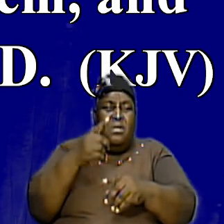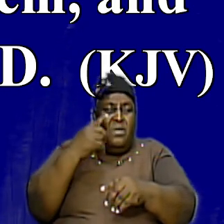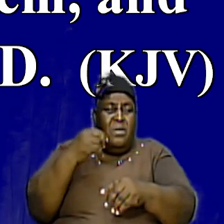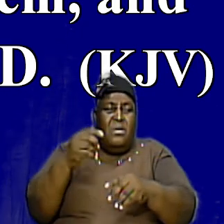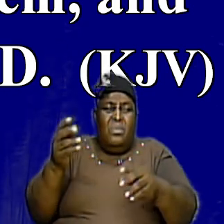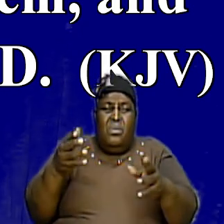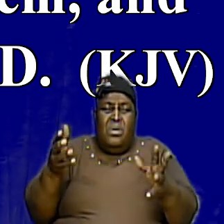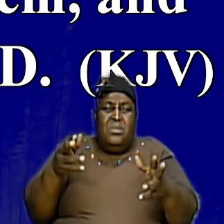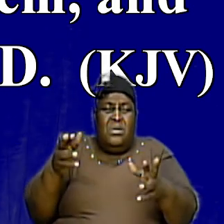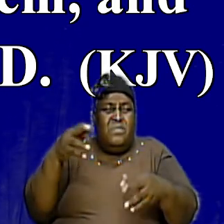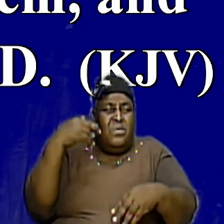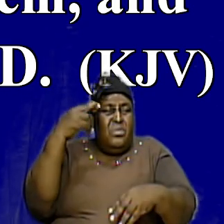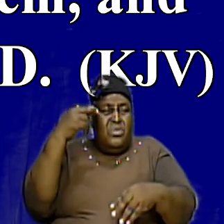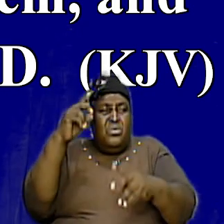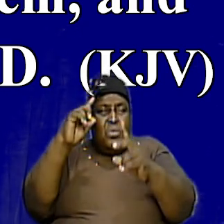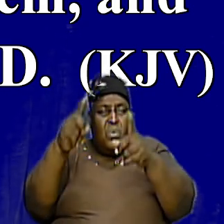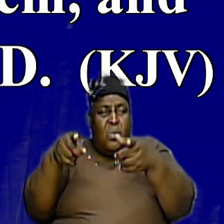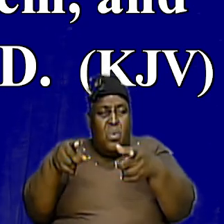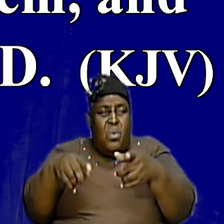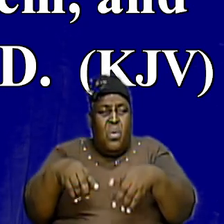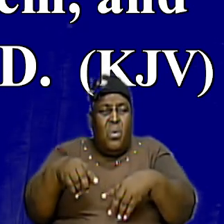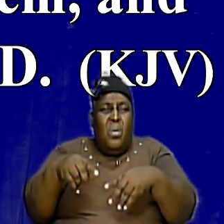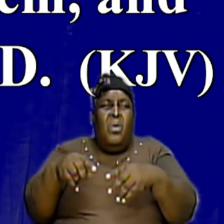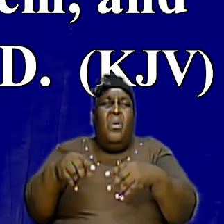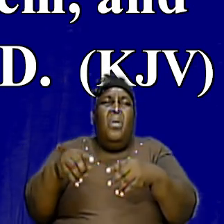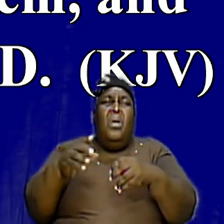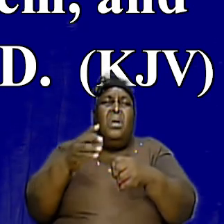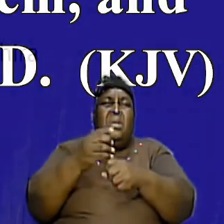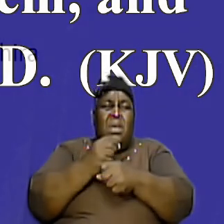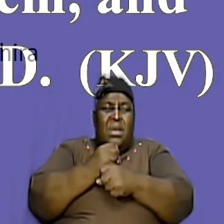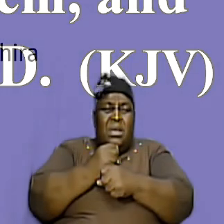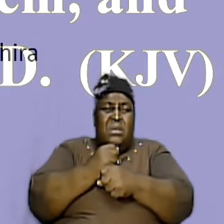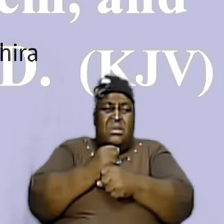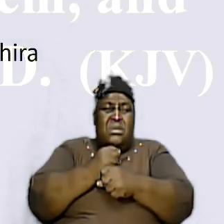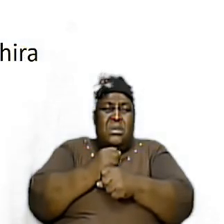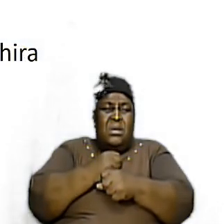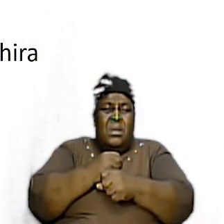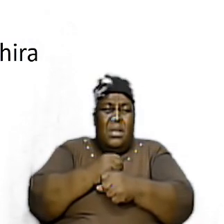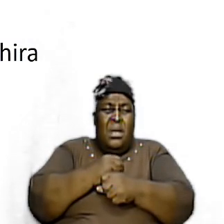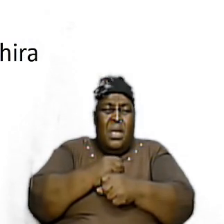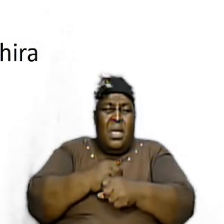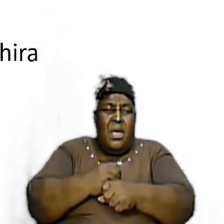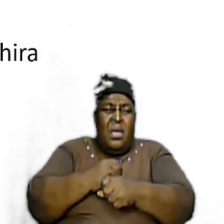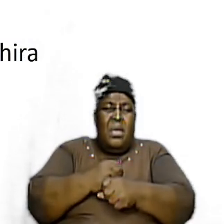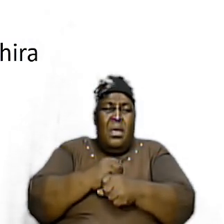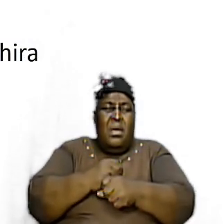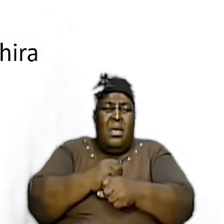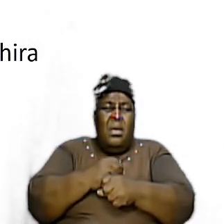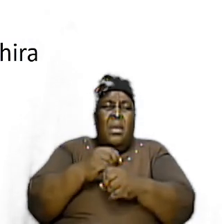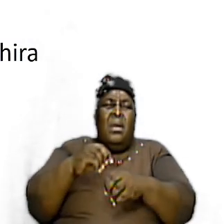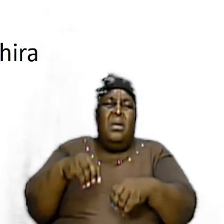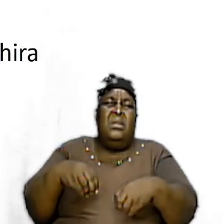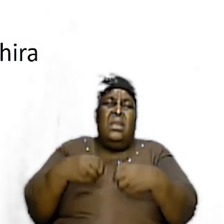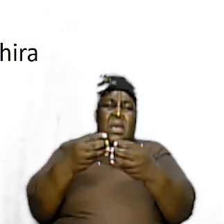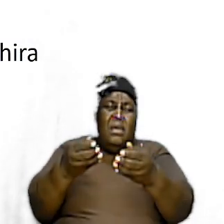reason they went they got fire from some other source and they came and they offered it before God